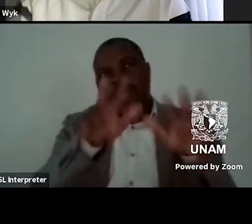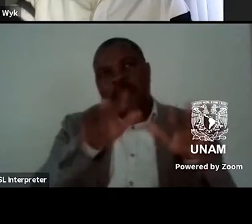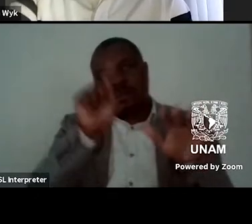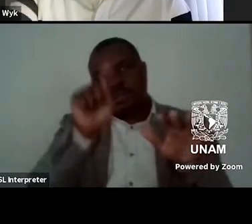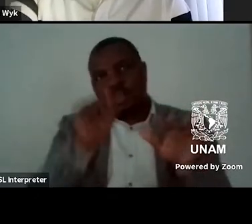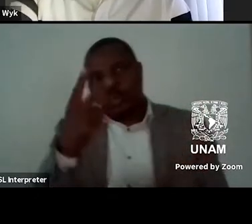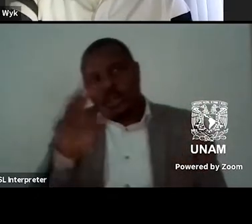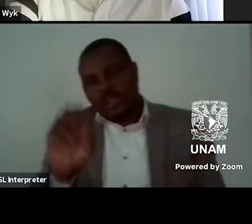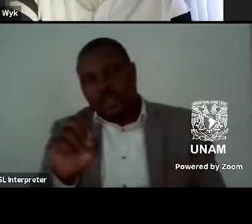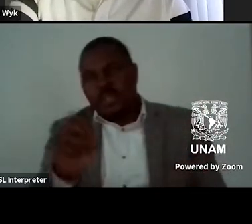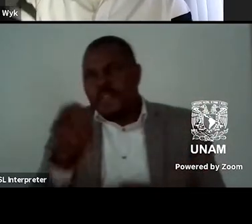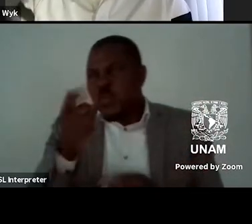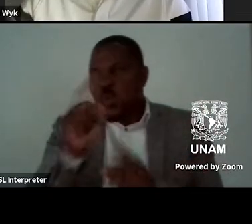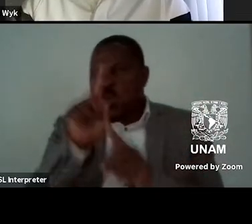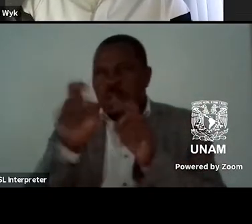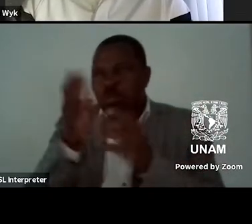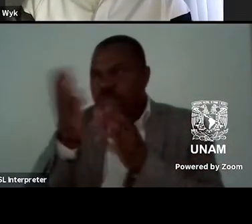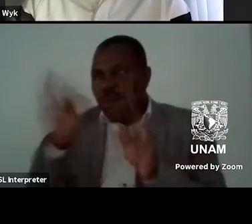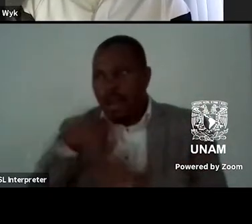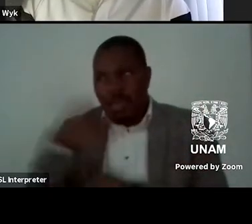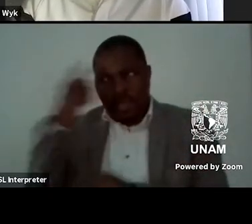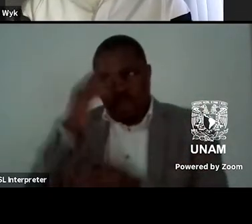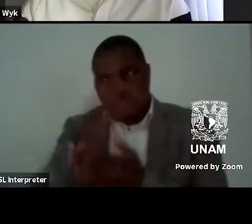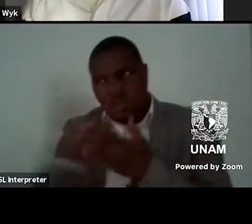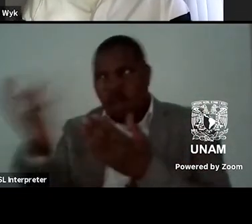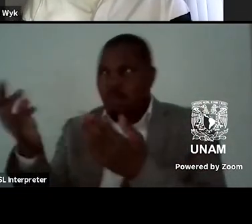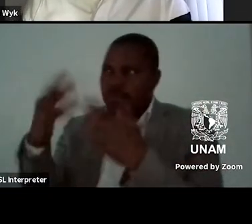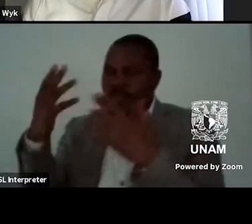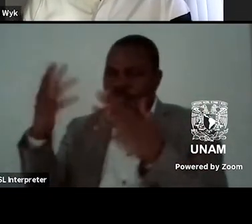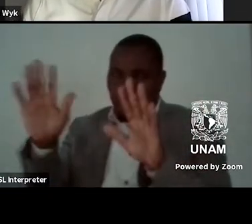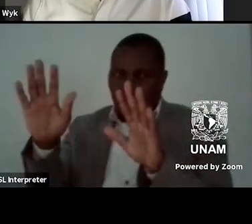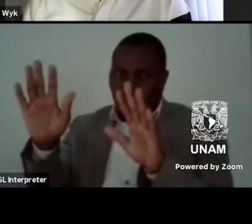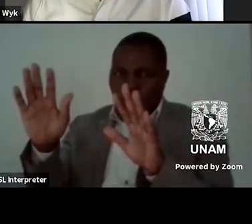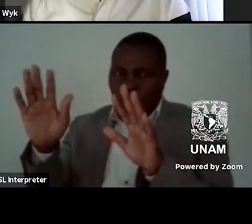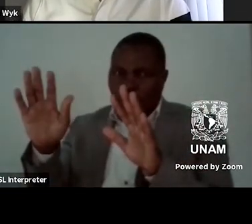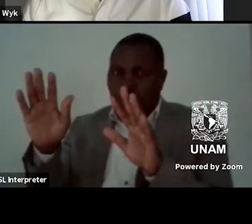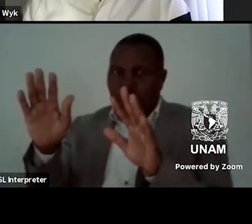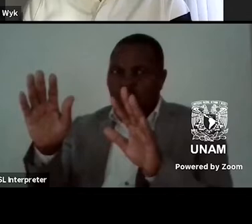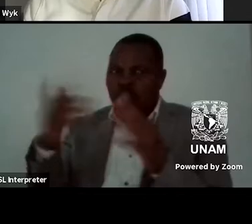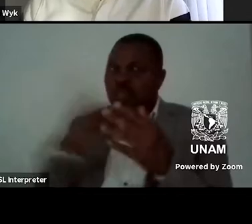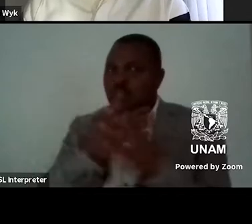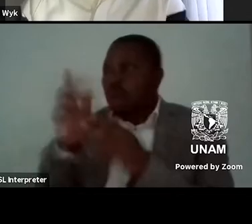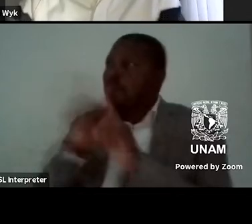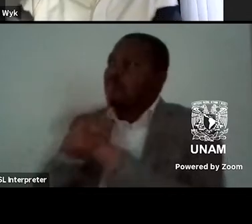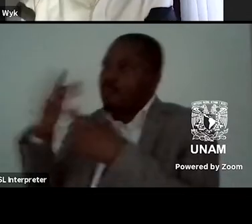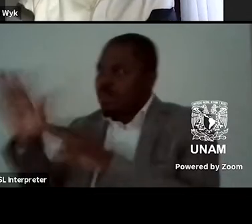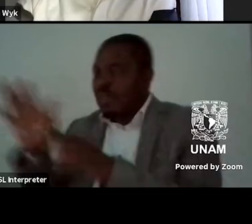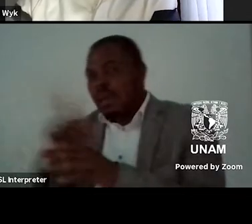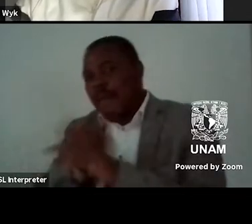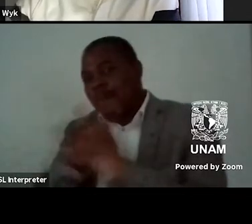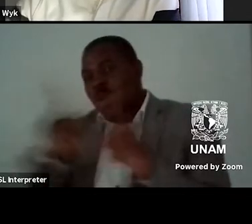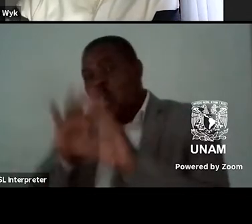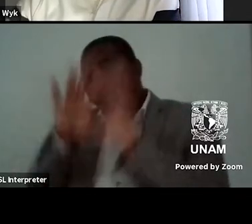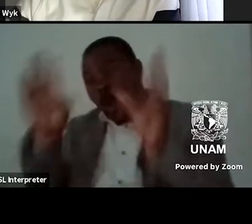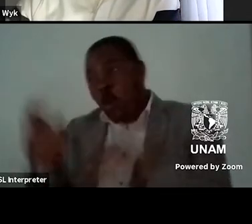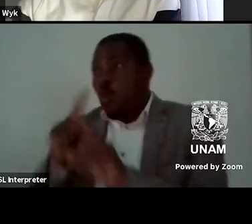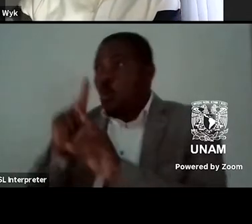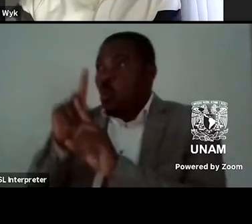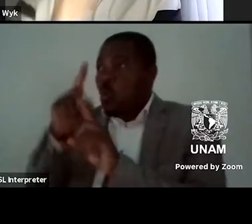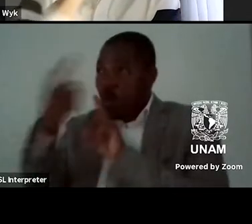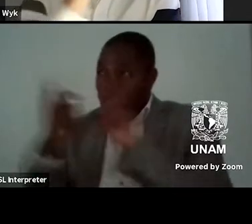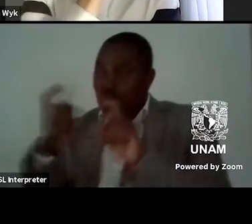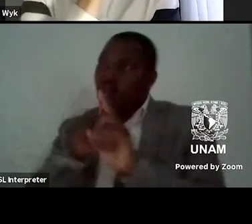some some I think have been addressed and apologies to everyone in advance I can't we won't get to all of the questions um